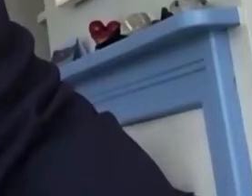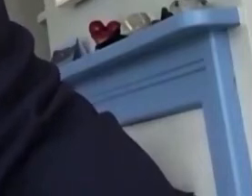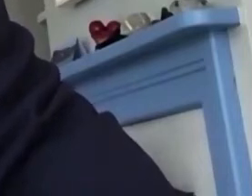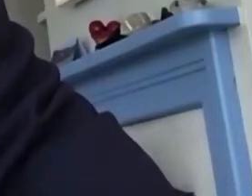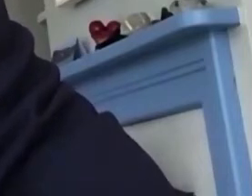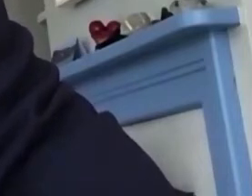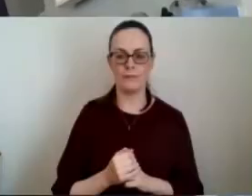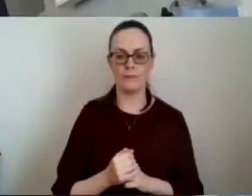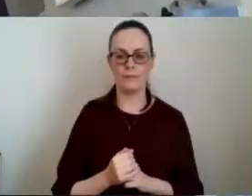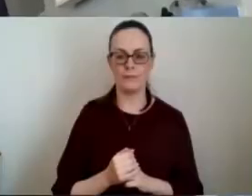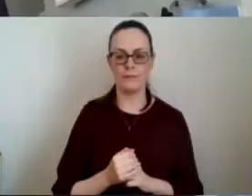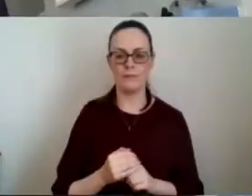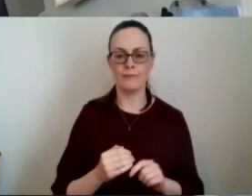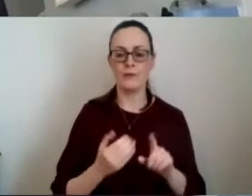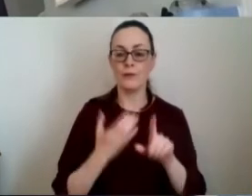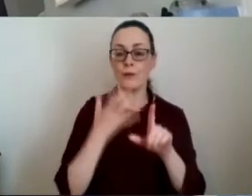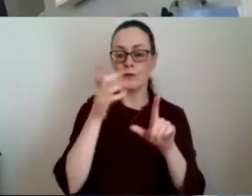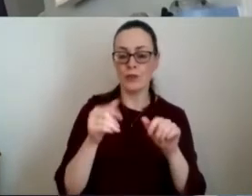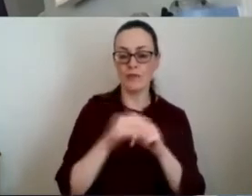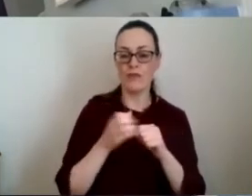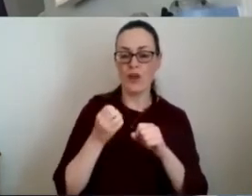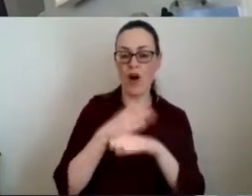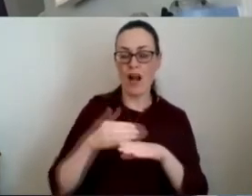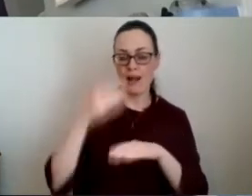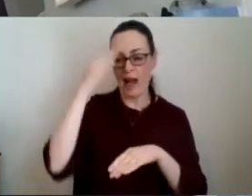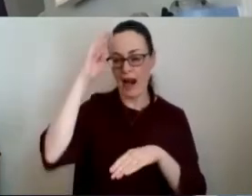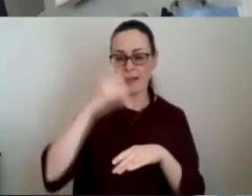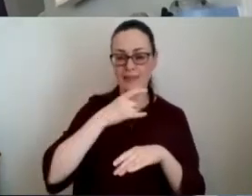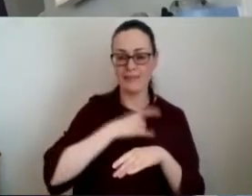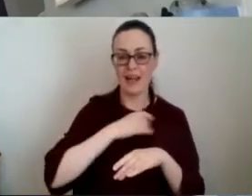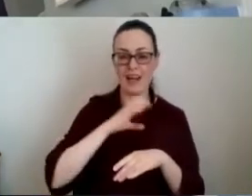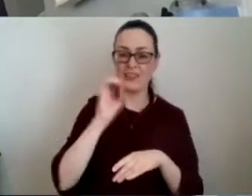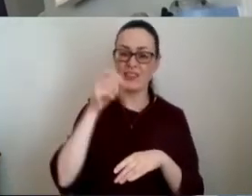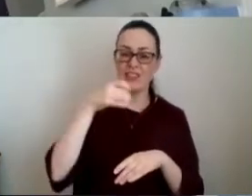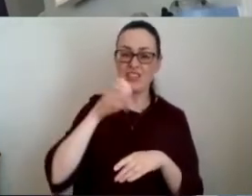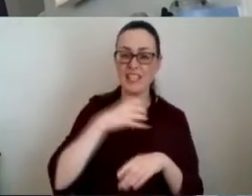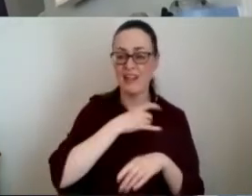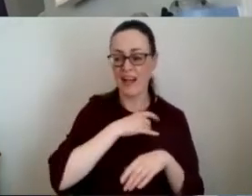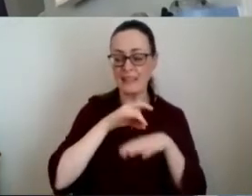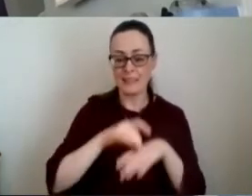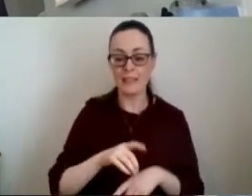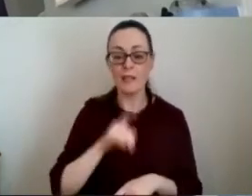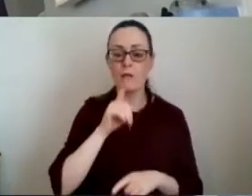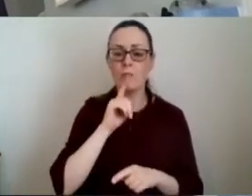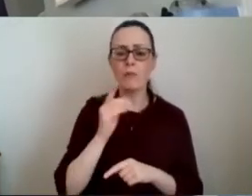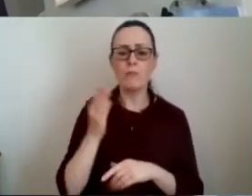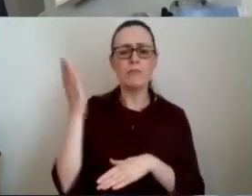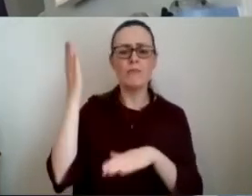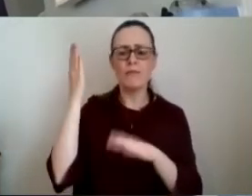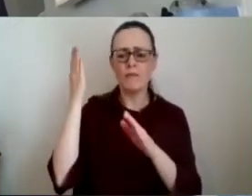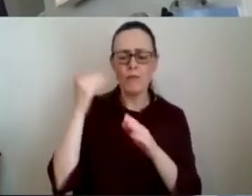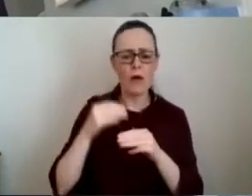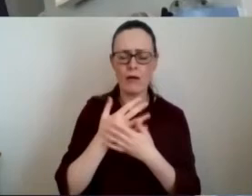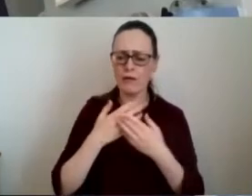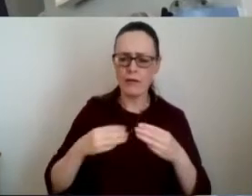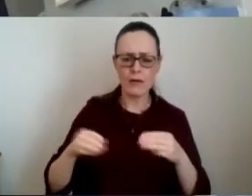in 2015 at a time when unfortunately dozens of sick children and their families had to travel from northern ireland to london